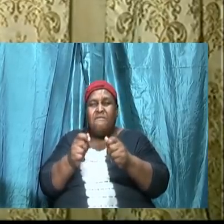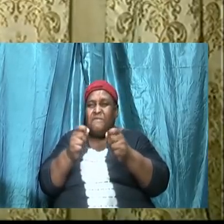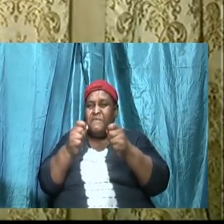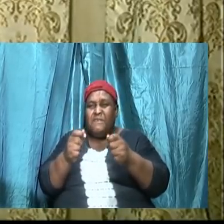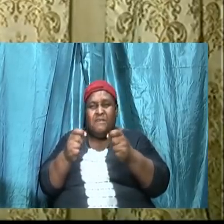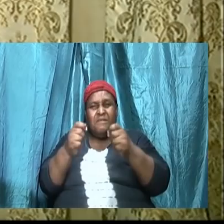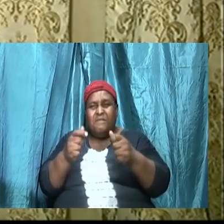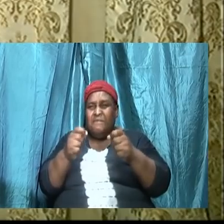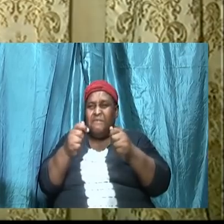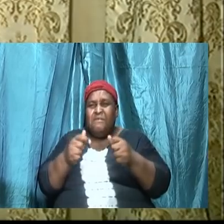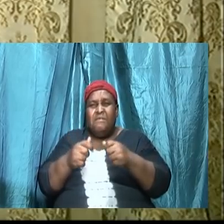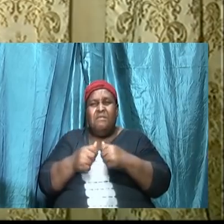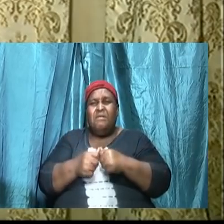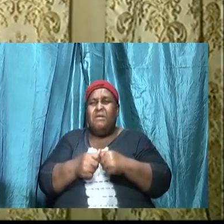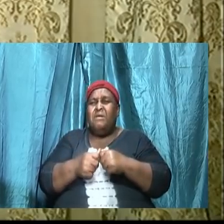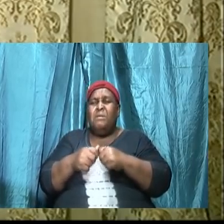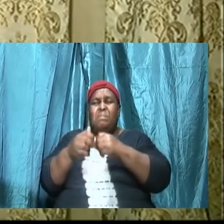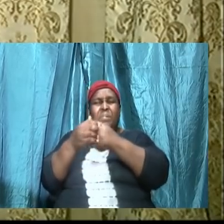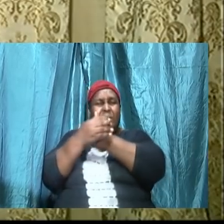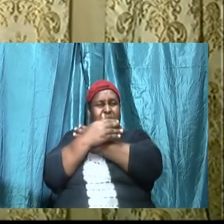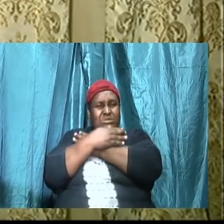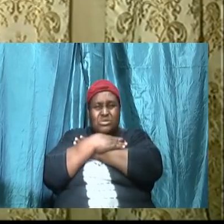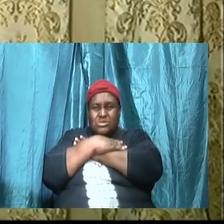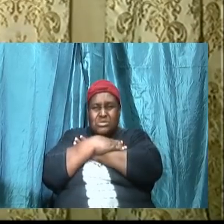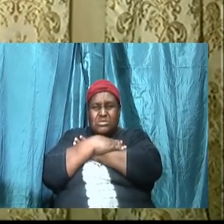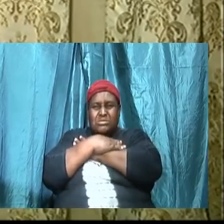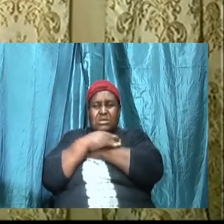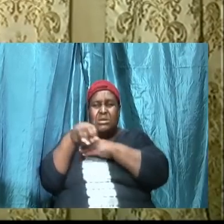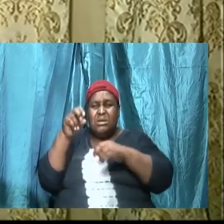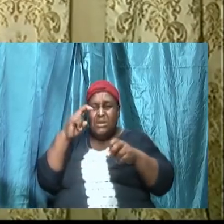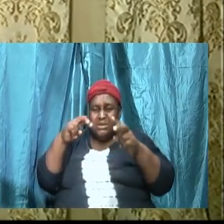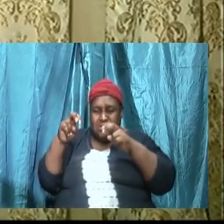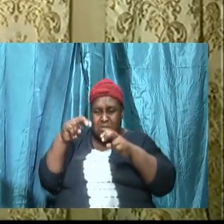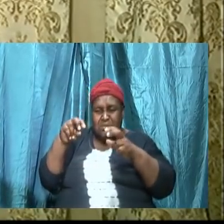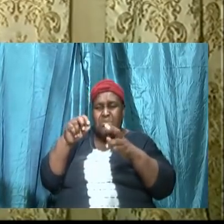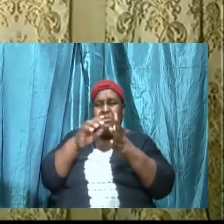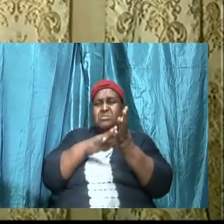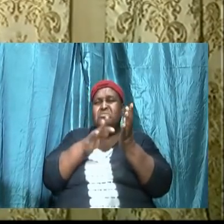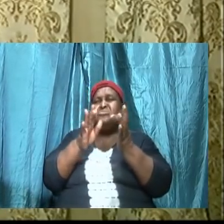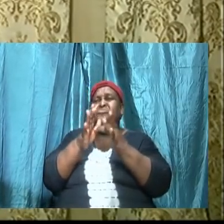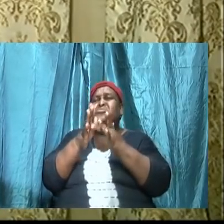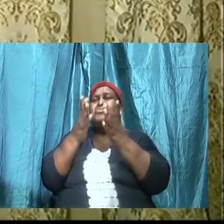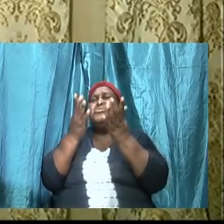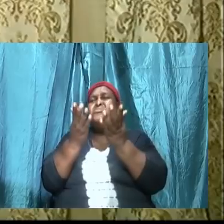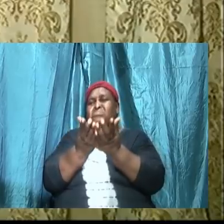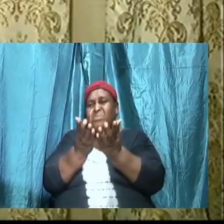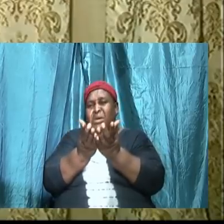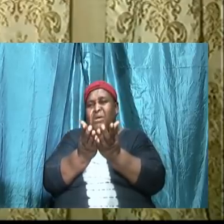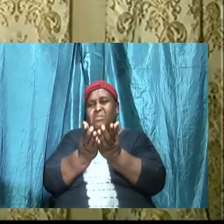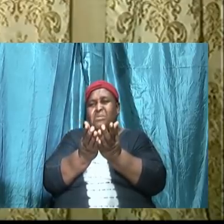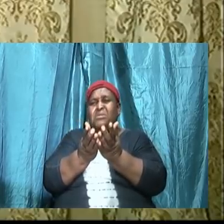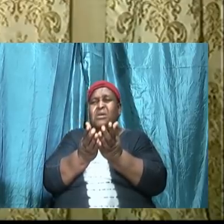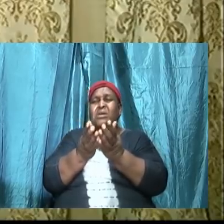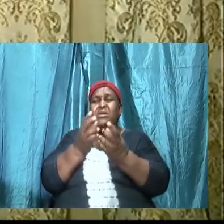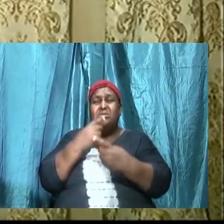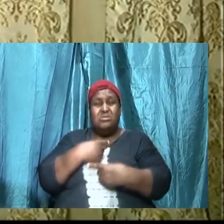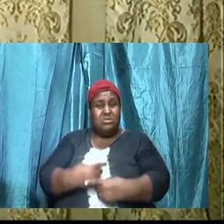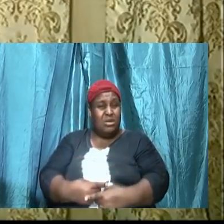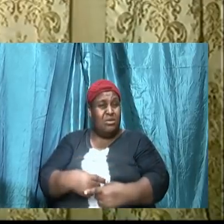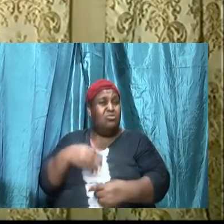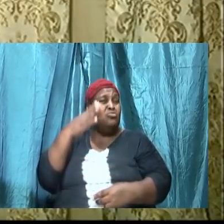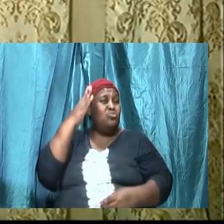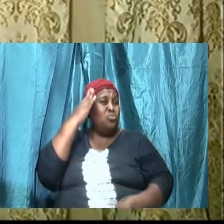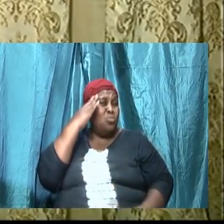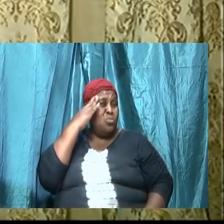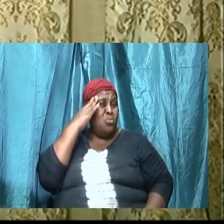passionately. Examine the scriptures with a desire to know. Examine then when we